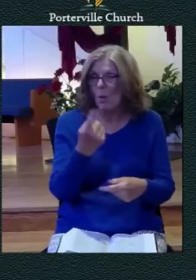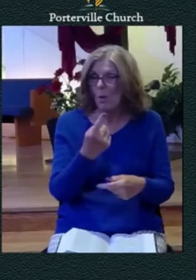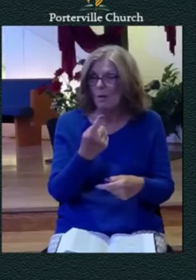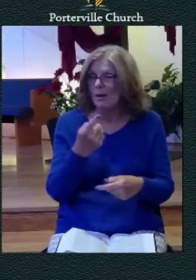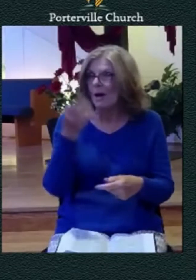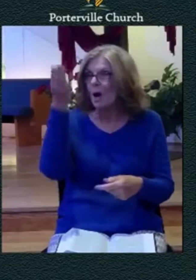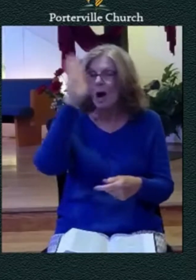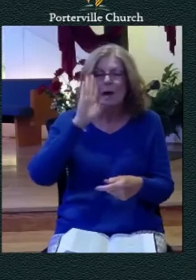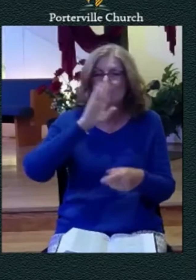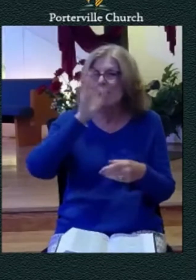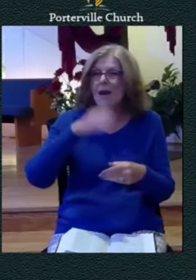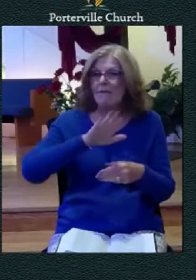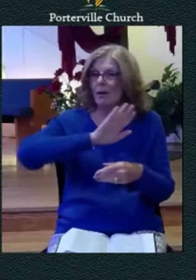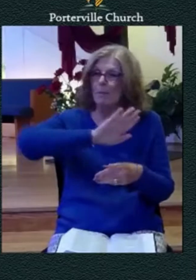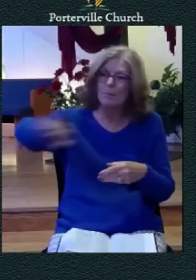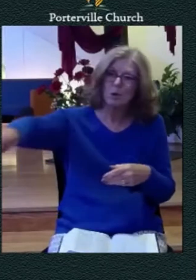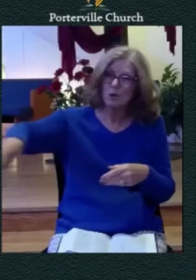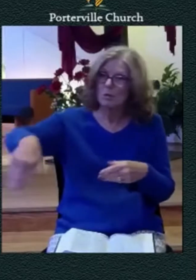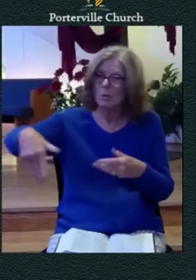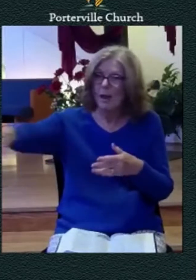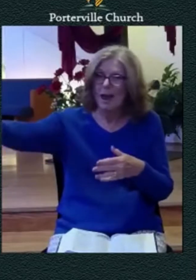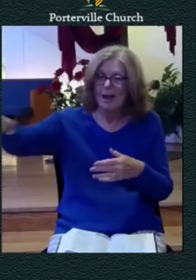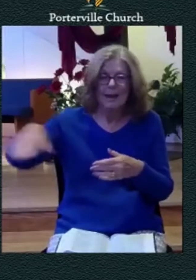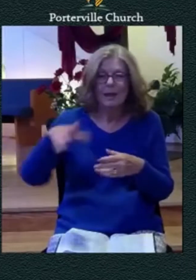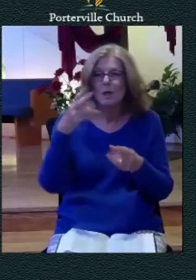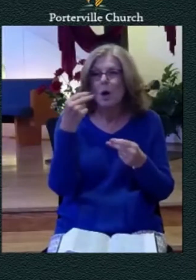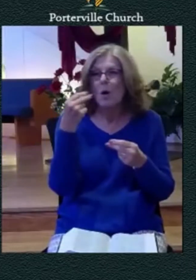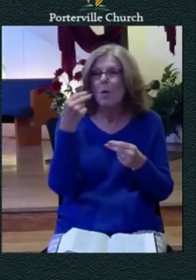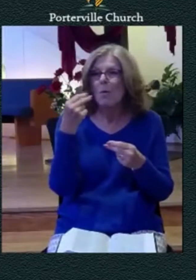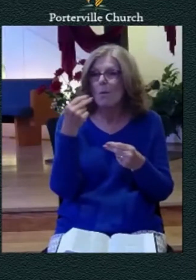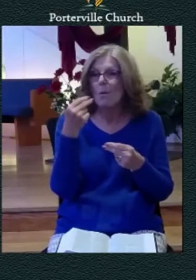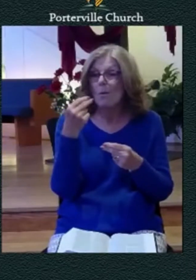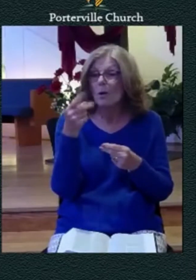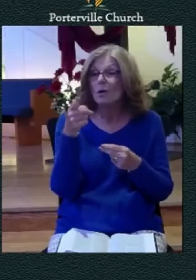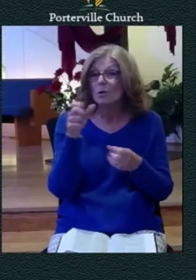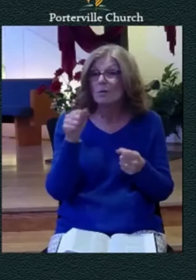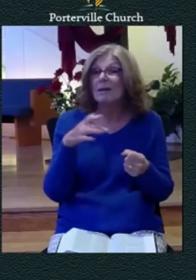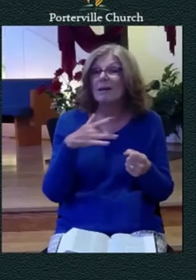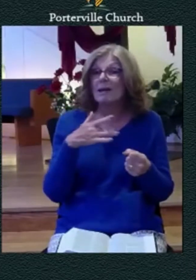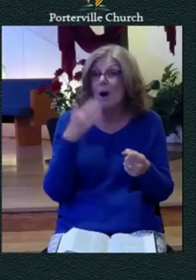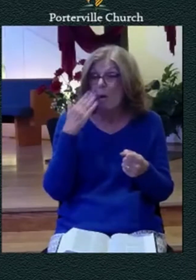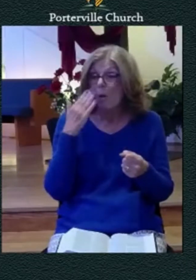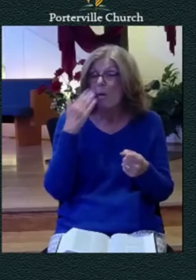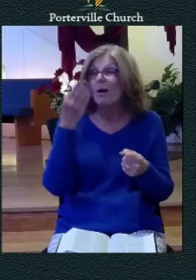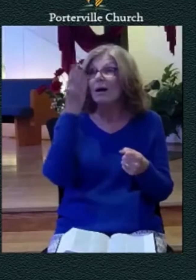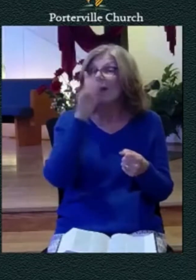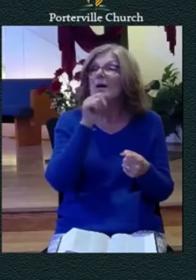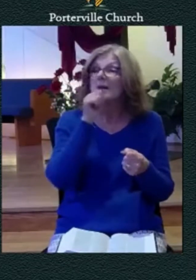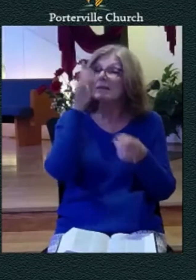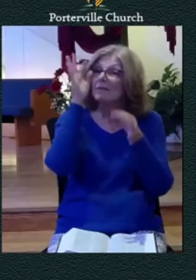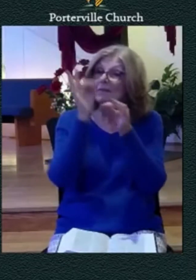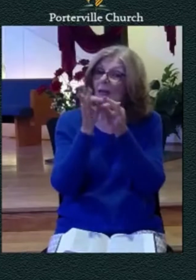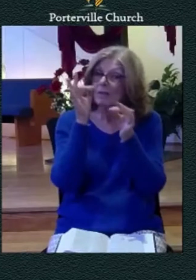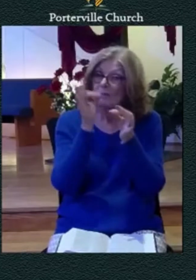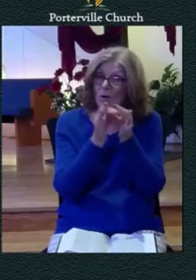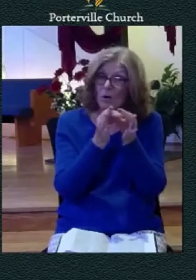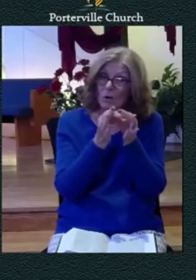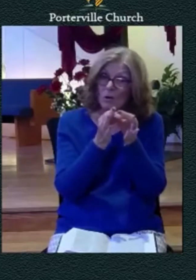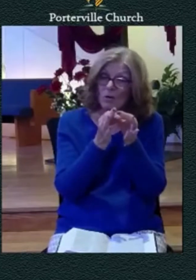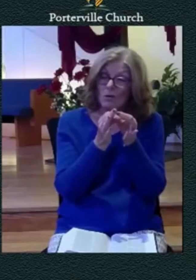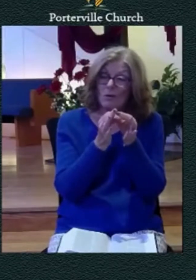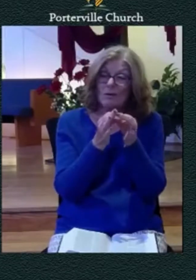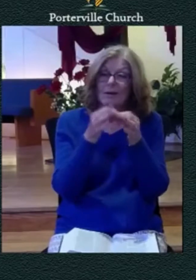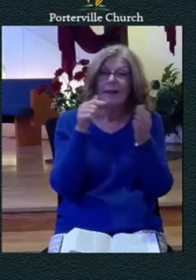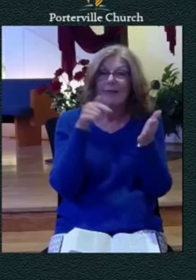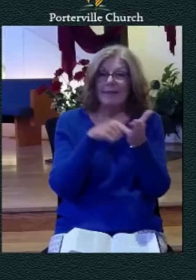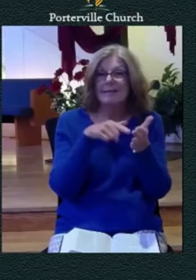the repose that god is faithful this is this is the goal that that